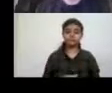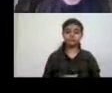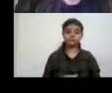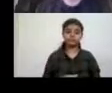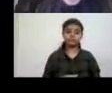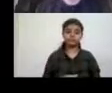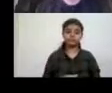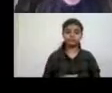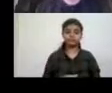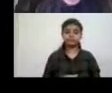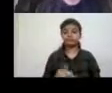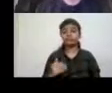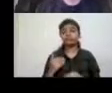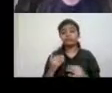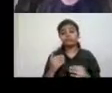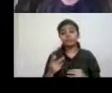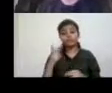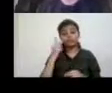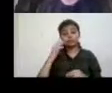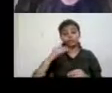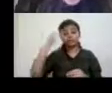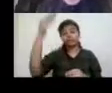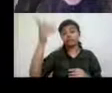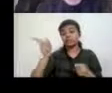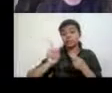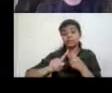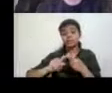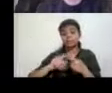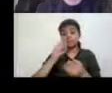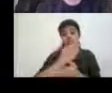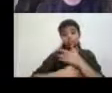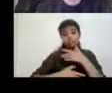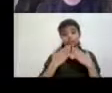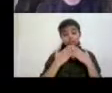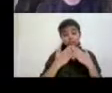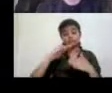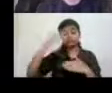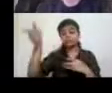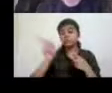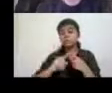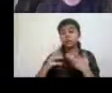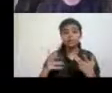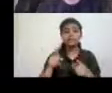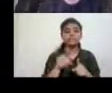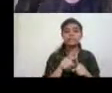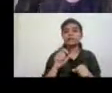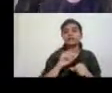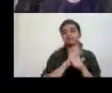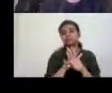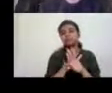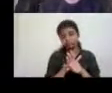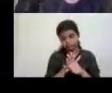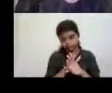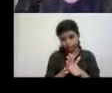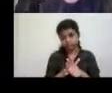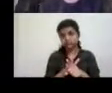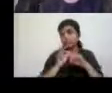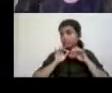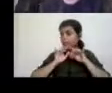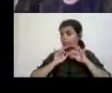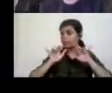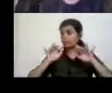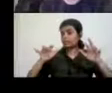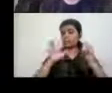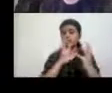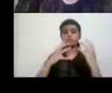so now I'm looking more to the future, uh, in disability studies. And one thing with is the pandemic, uh, worldwide, uh,